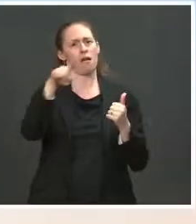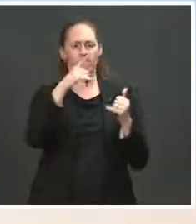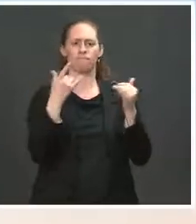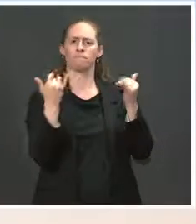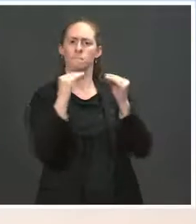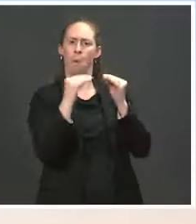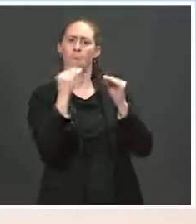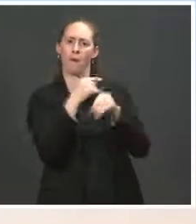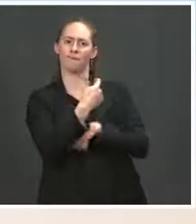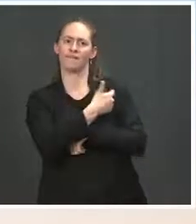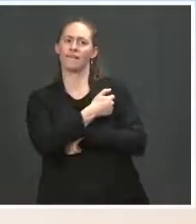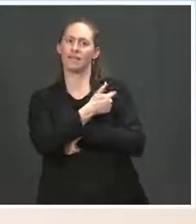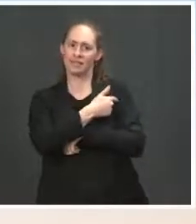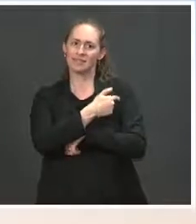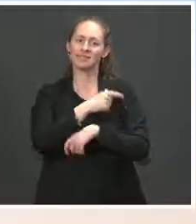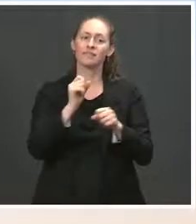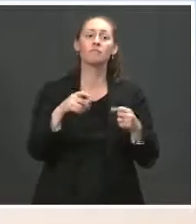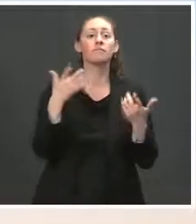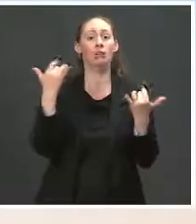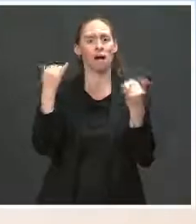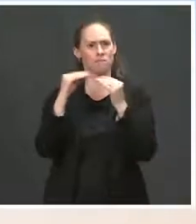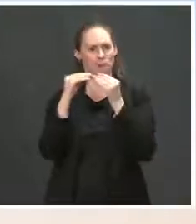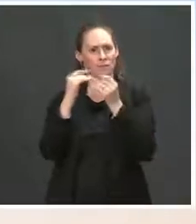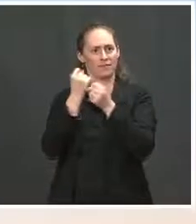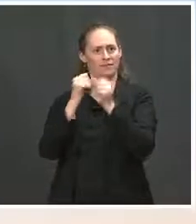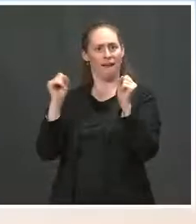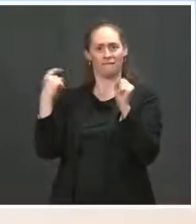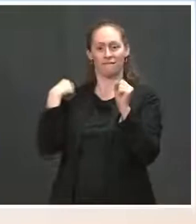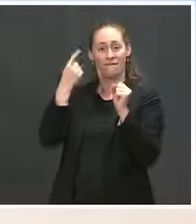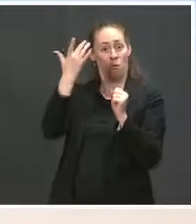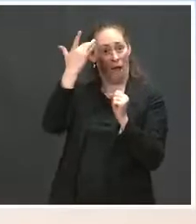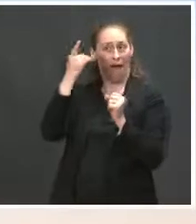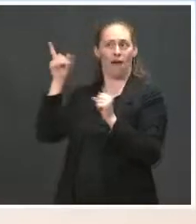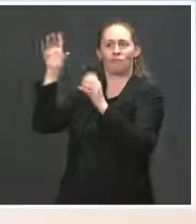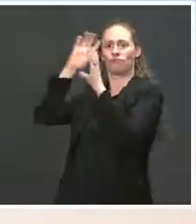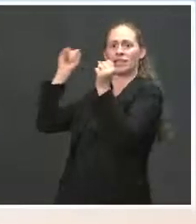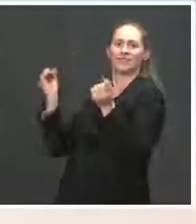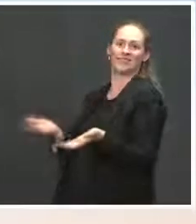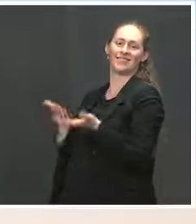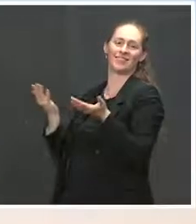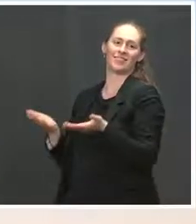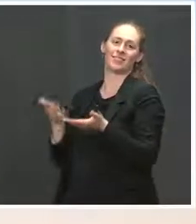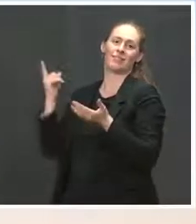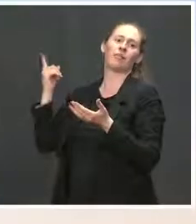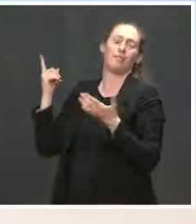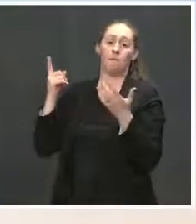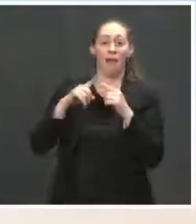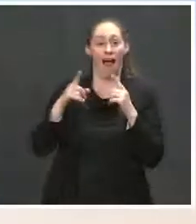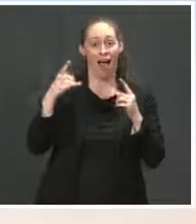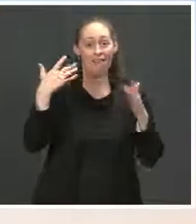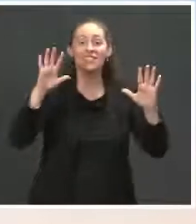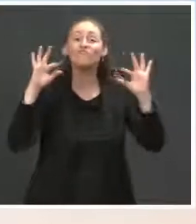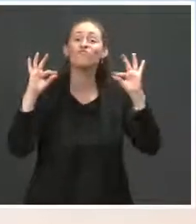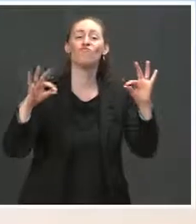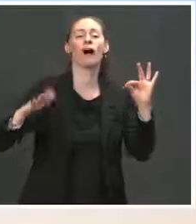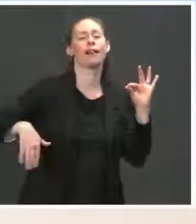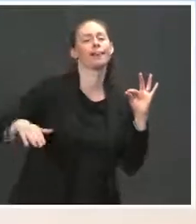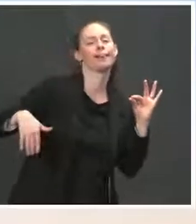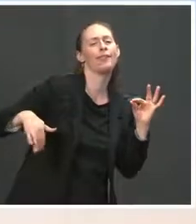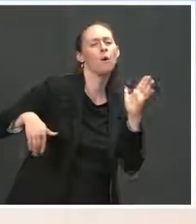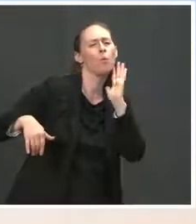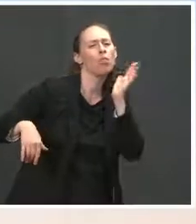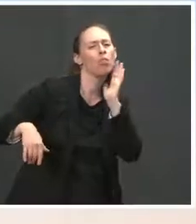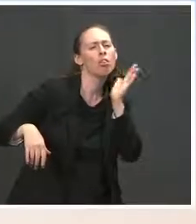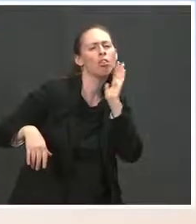is safer since President Biden has been in office. We're just not quite there yet. Um, they'll continually monitor that